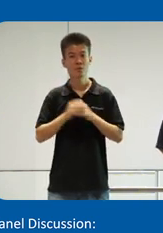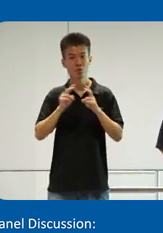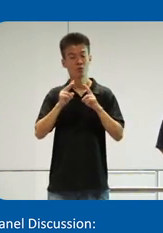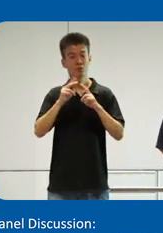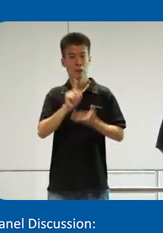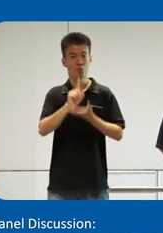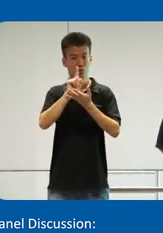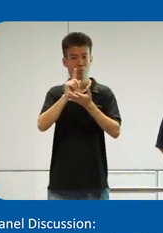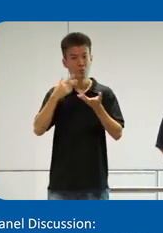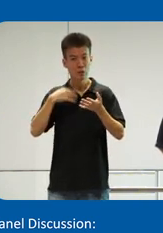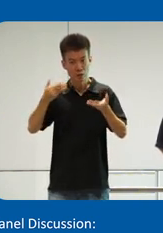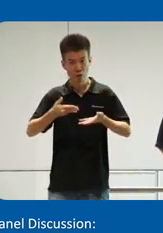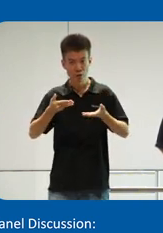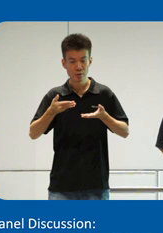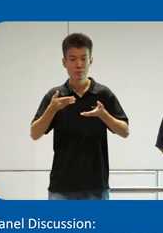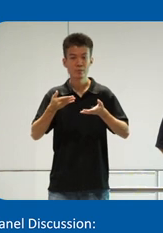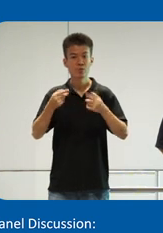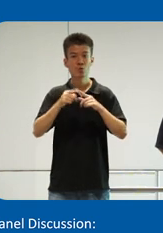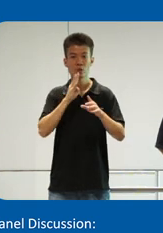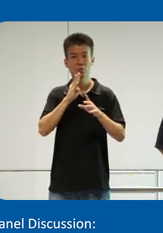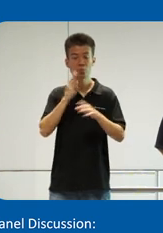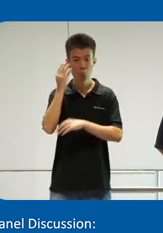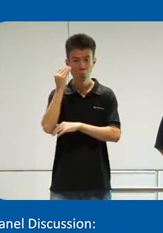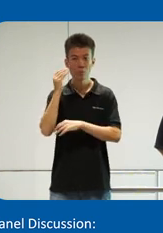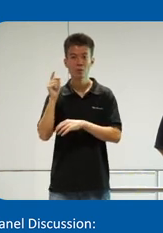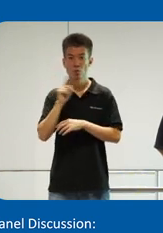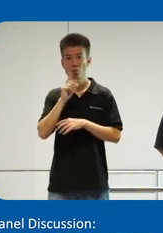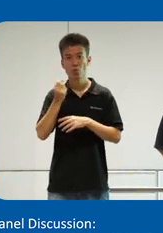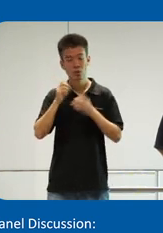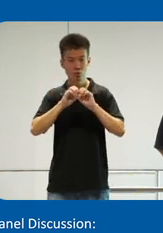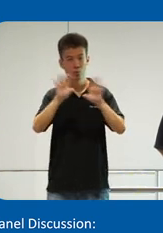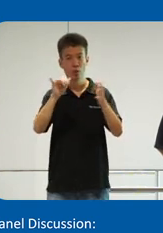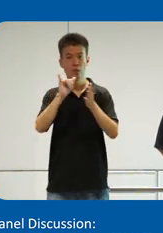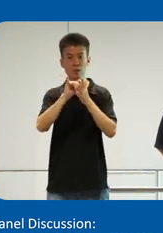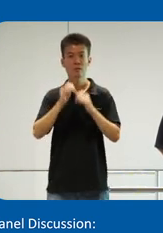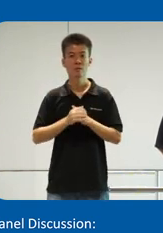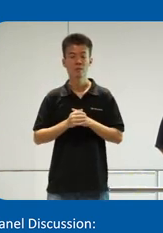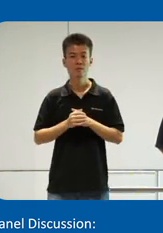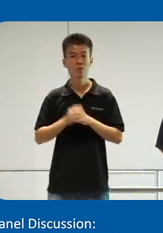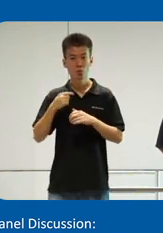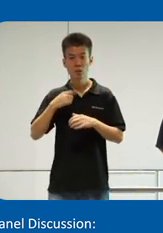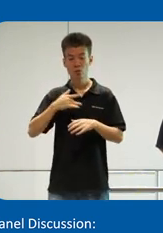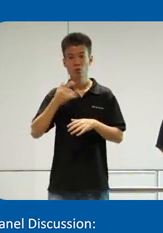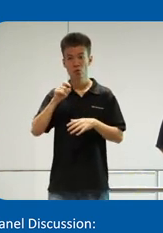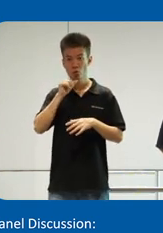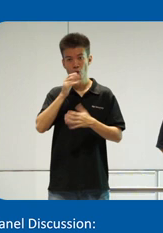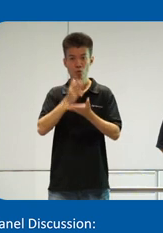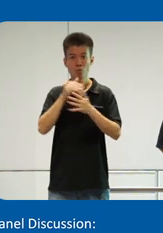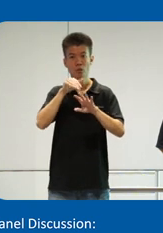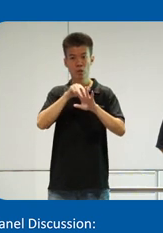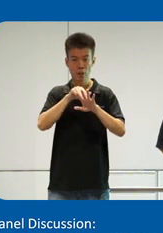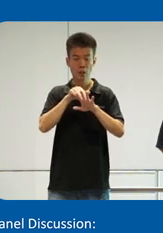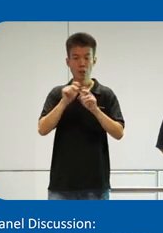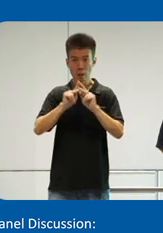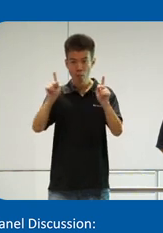privileged to be invited here to speak, because we really want to spread this. We feel that it should not stop at public